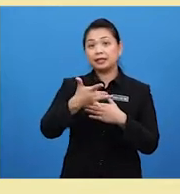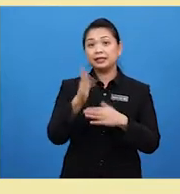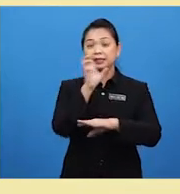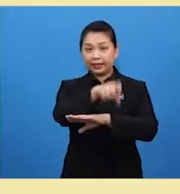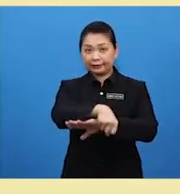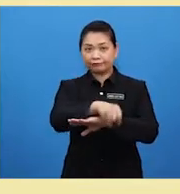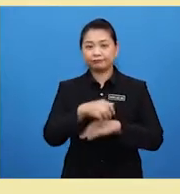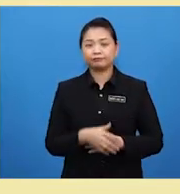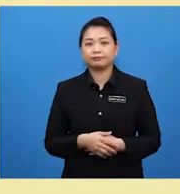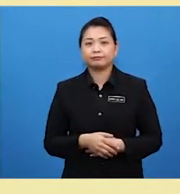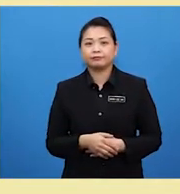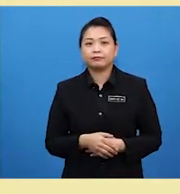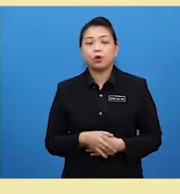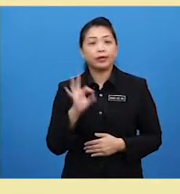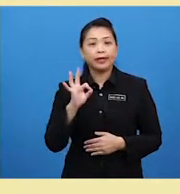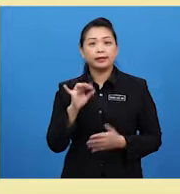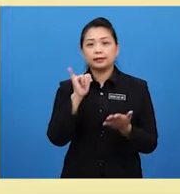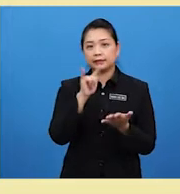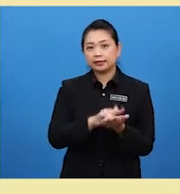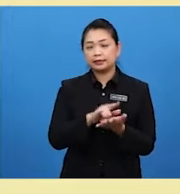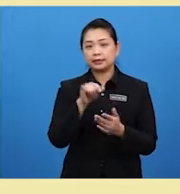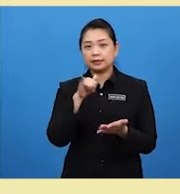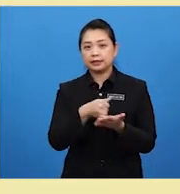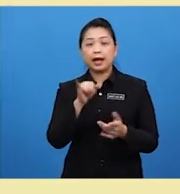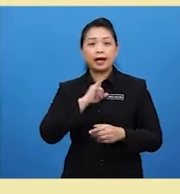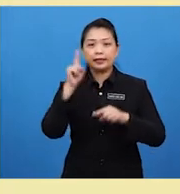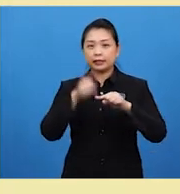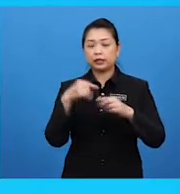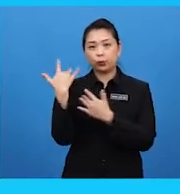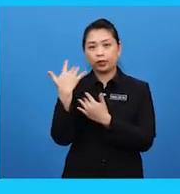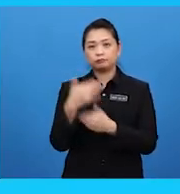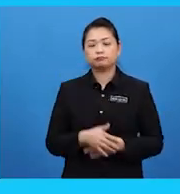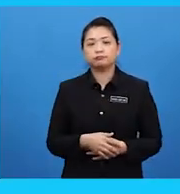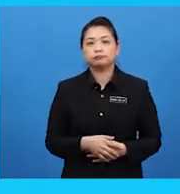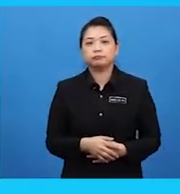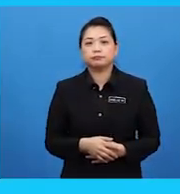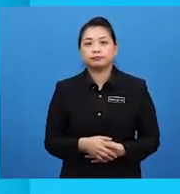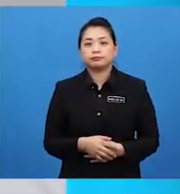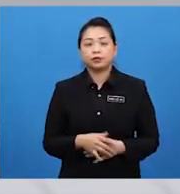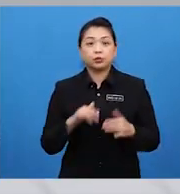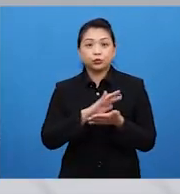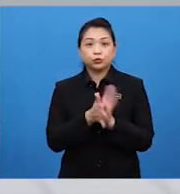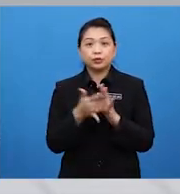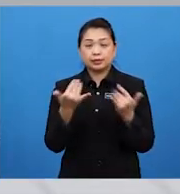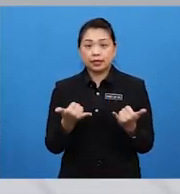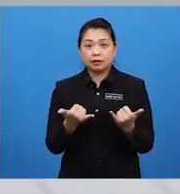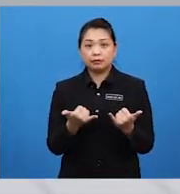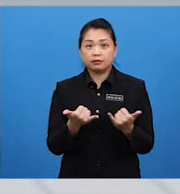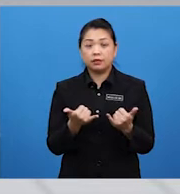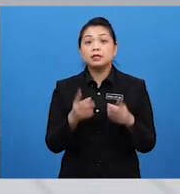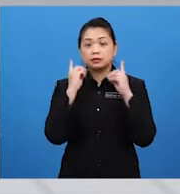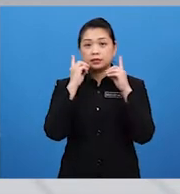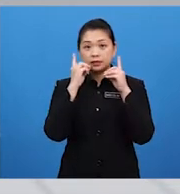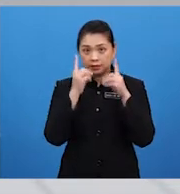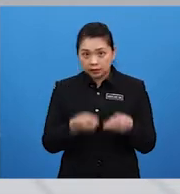Okay, that's it I can't wait for the trip So now, decide